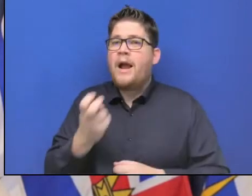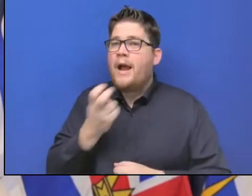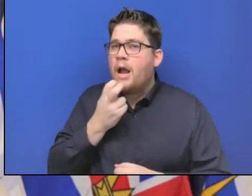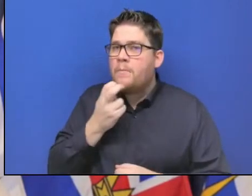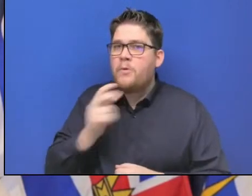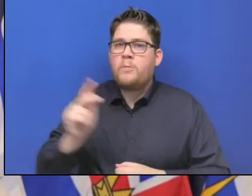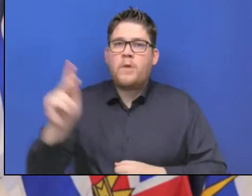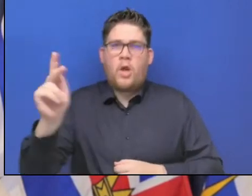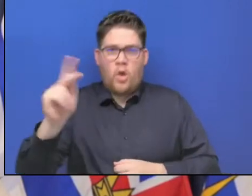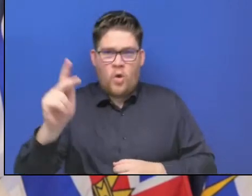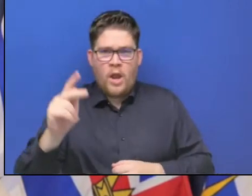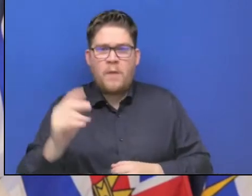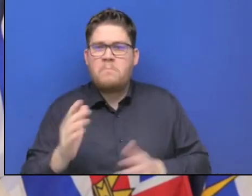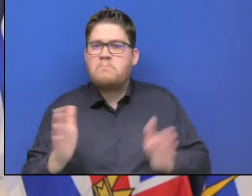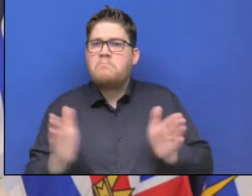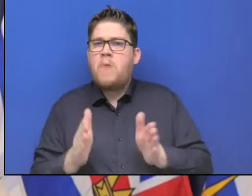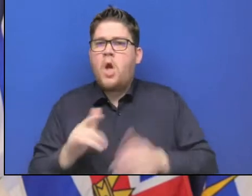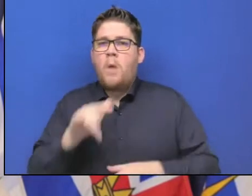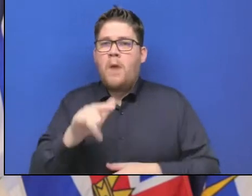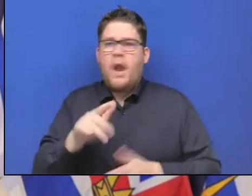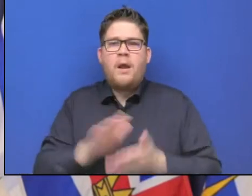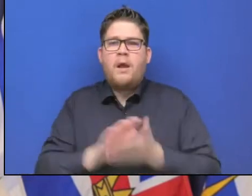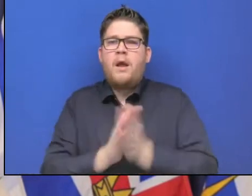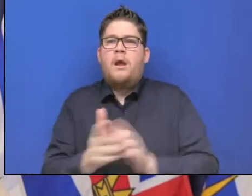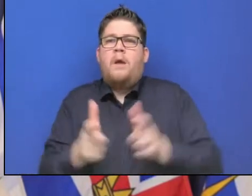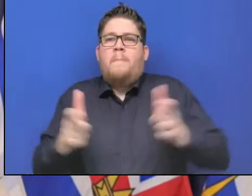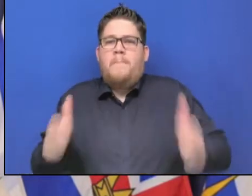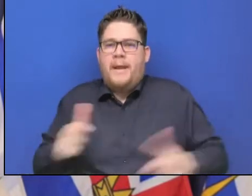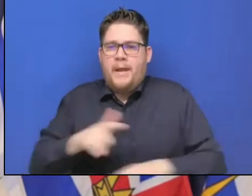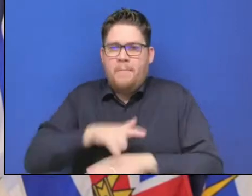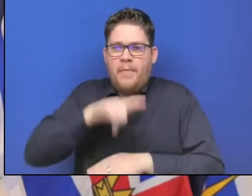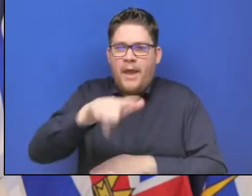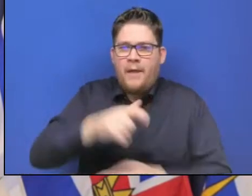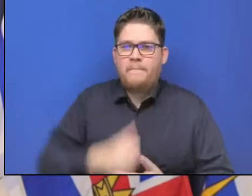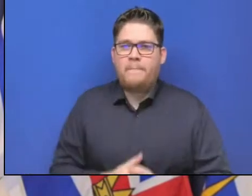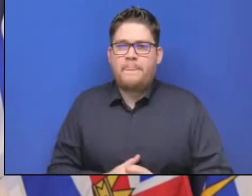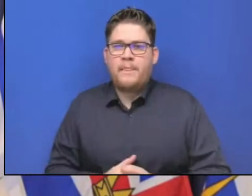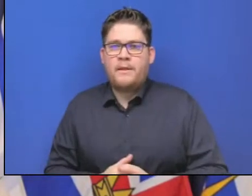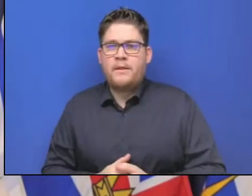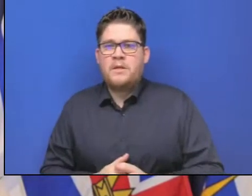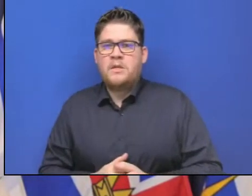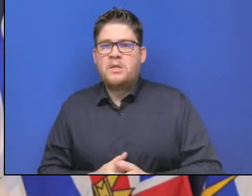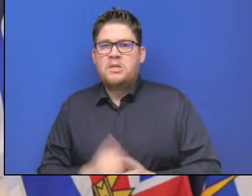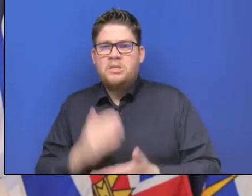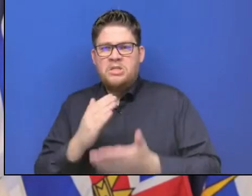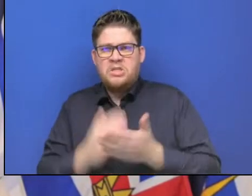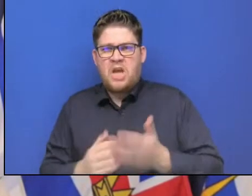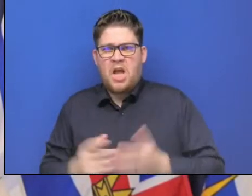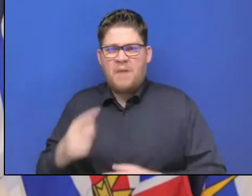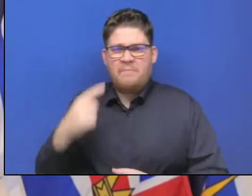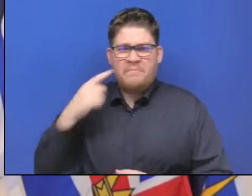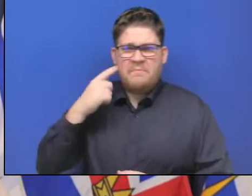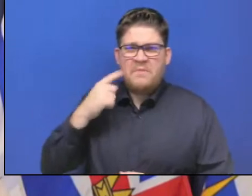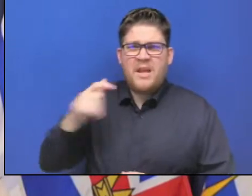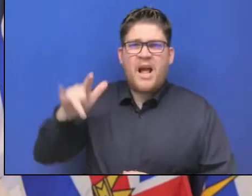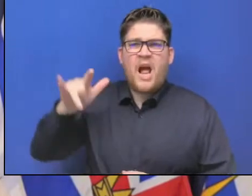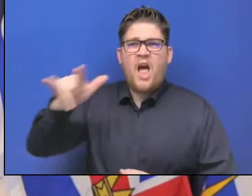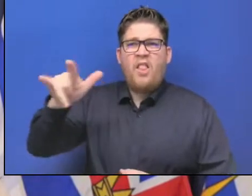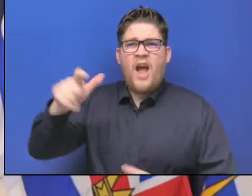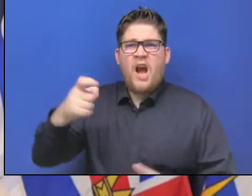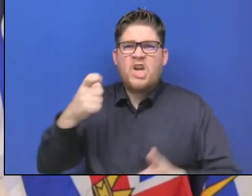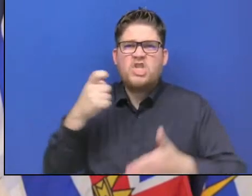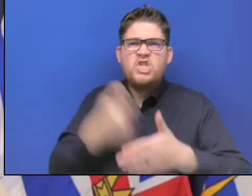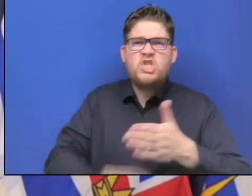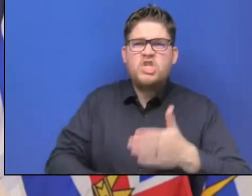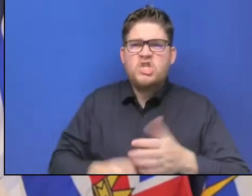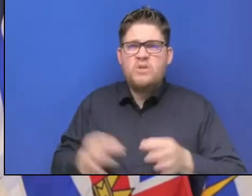reports about price gouging by some of the airlines. And I'm not sure if this would be completely federal jurisdiction, but with the provincial